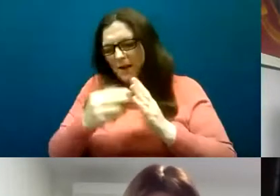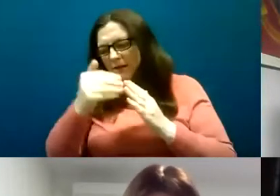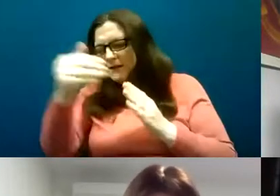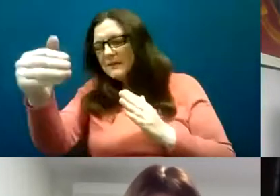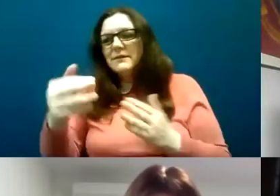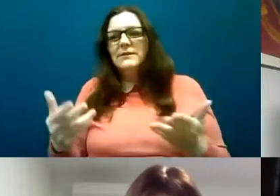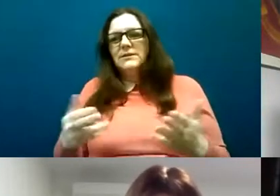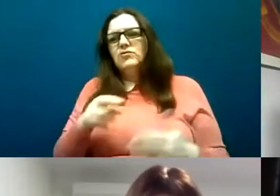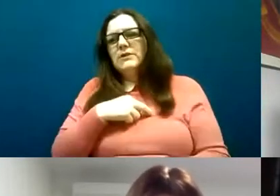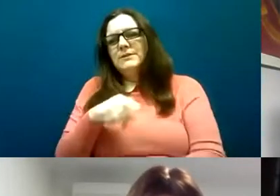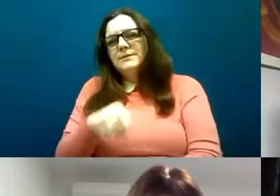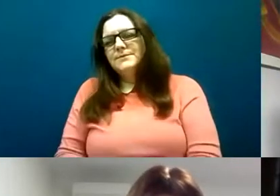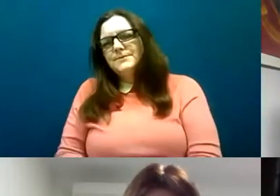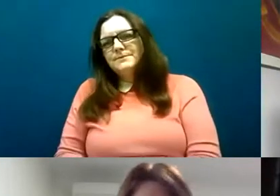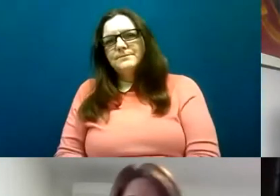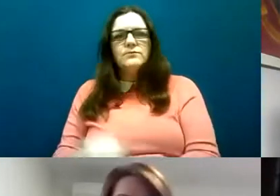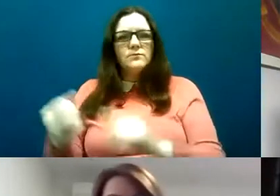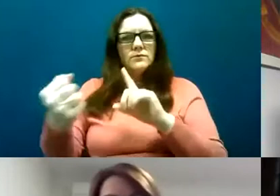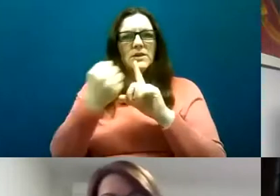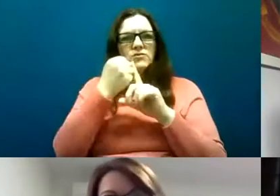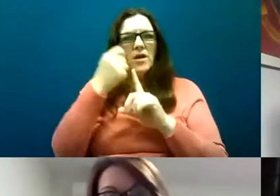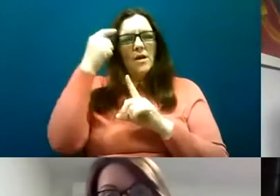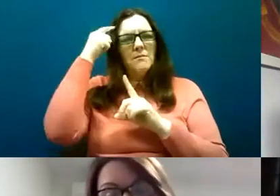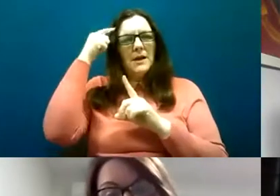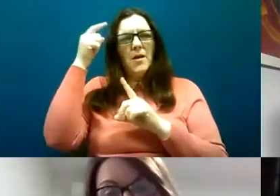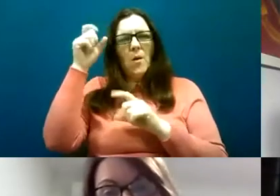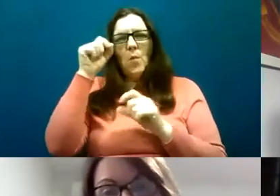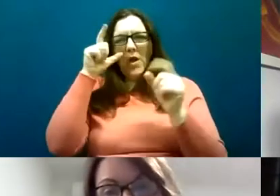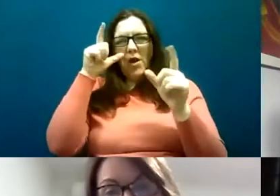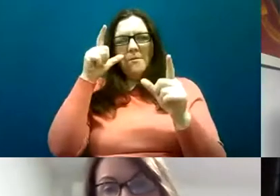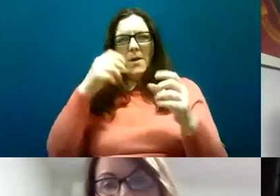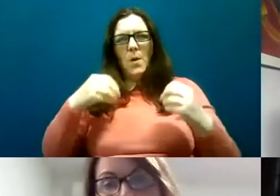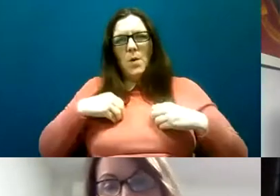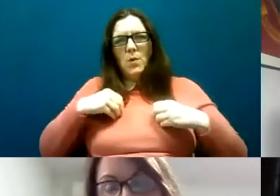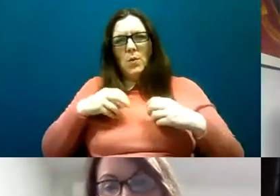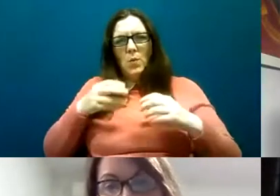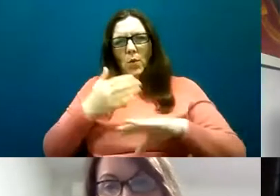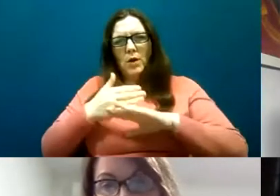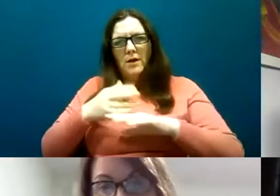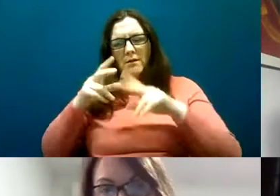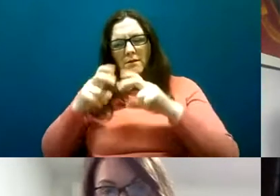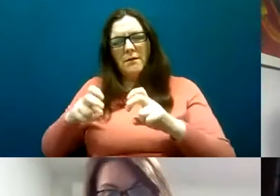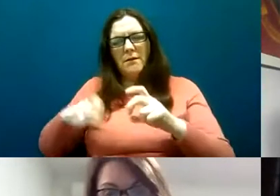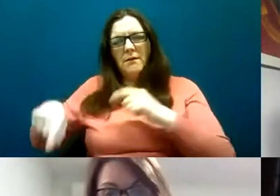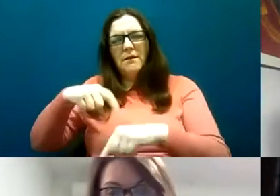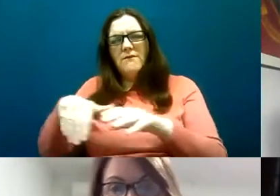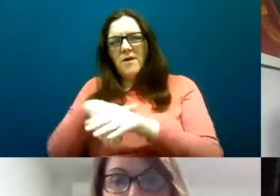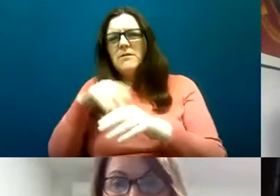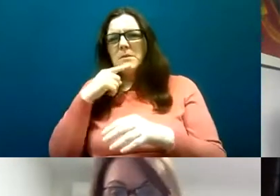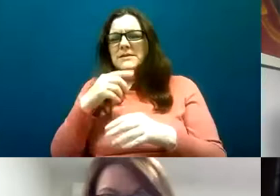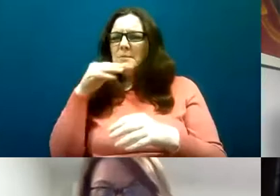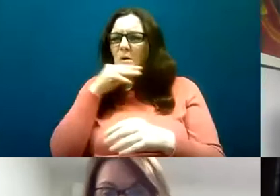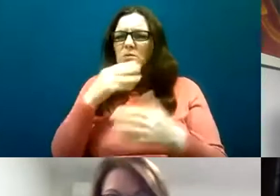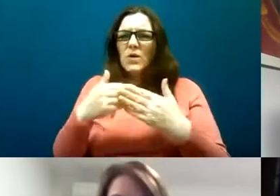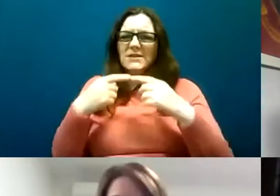struck something I've been aware of through my own work but I think it's always important to have it stated again